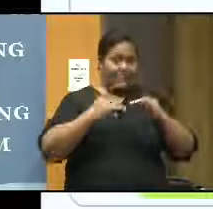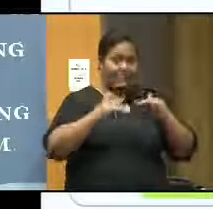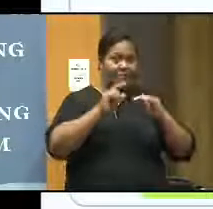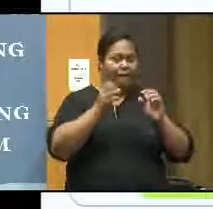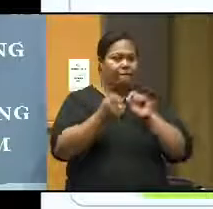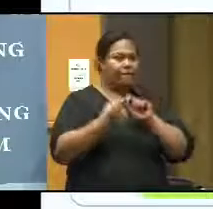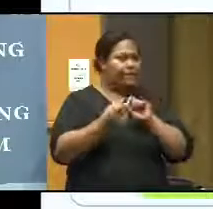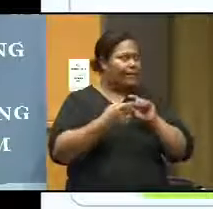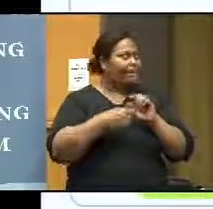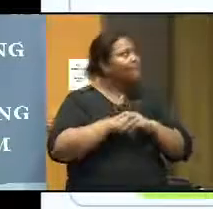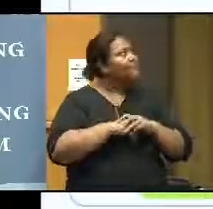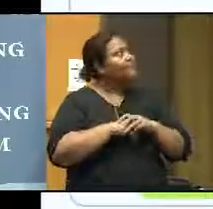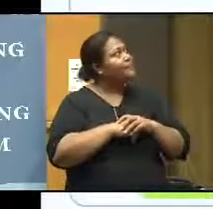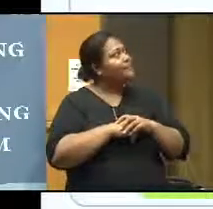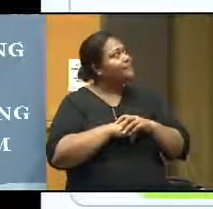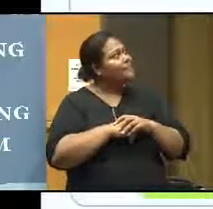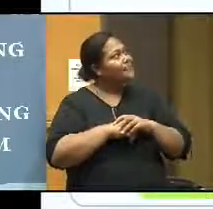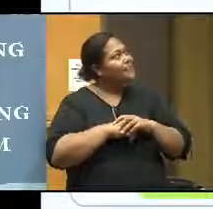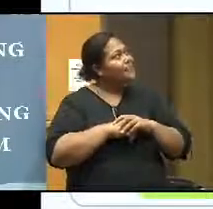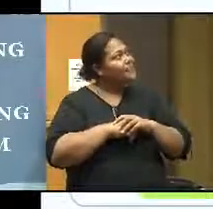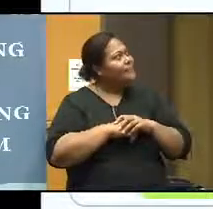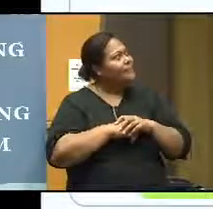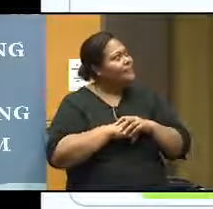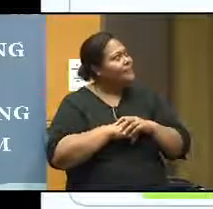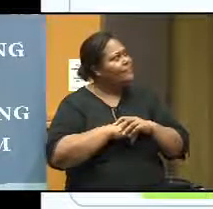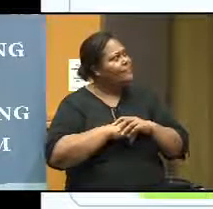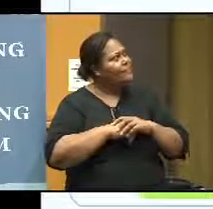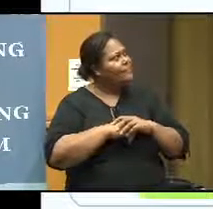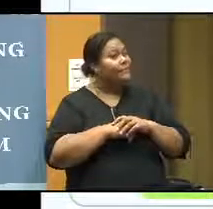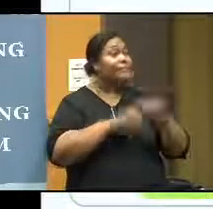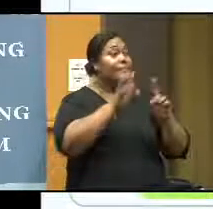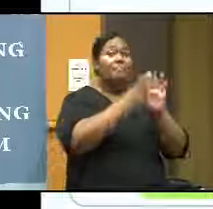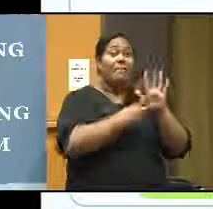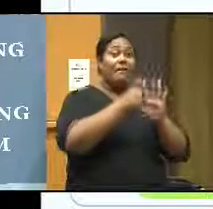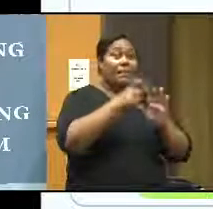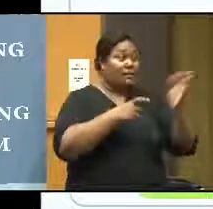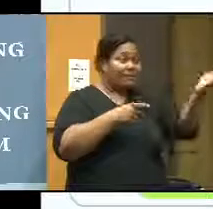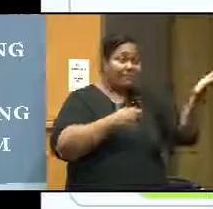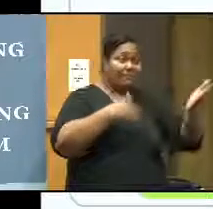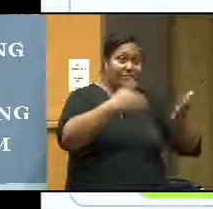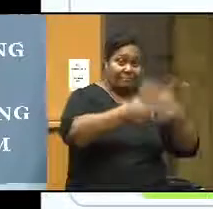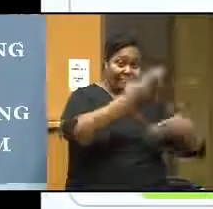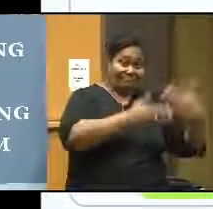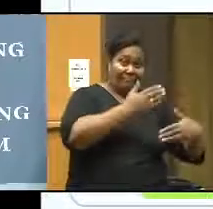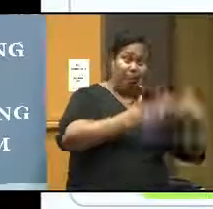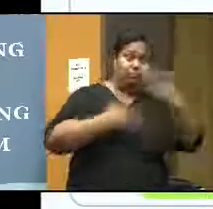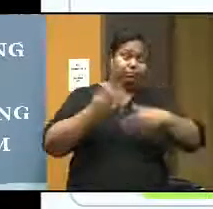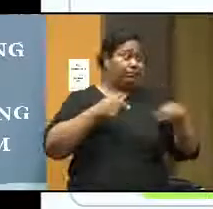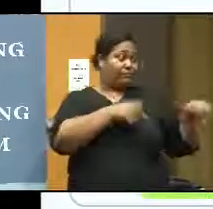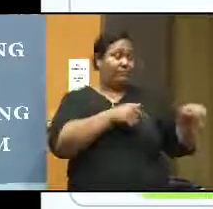looking at literature. Primarily the literature which was given to me by PVC, a full thesis actually. And then